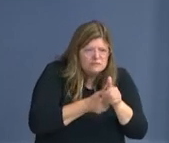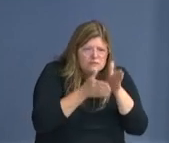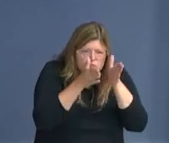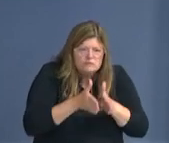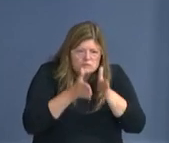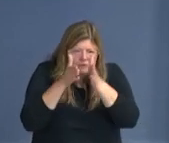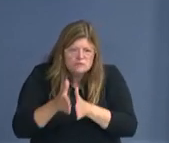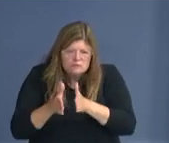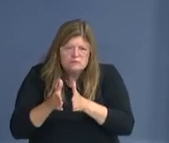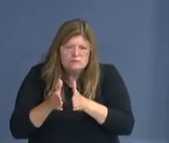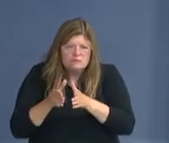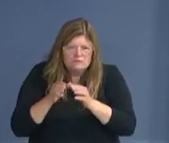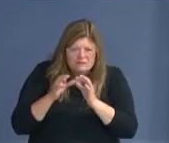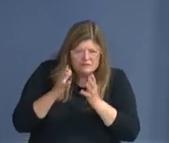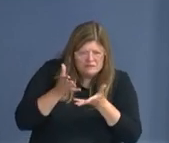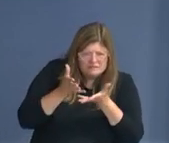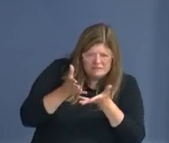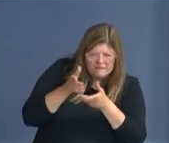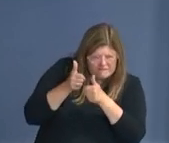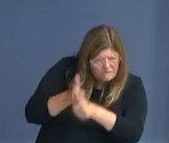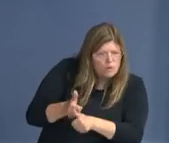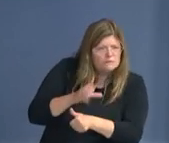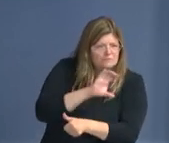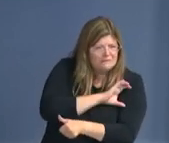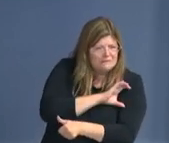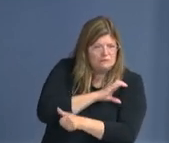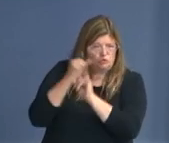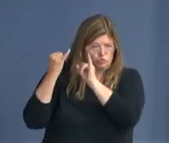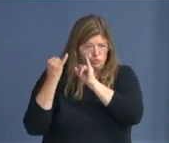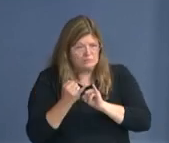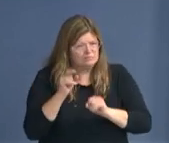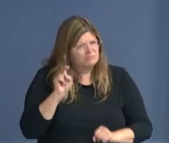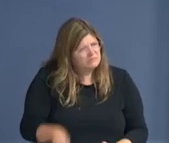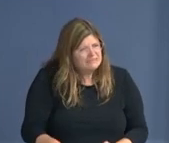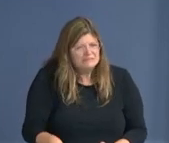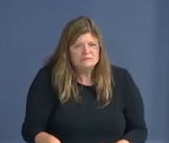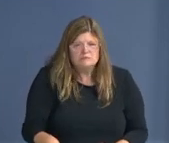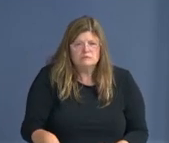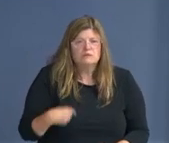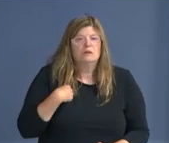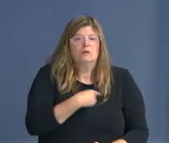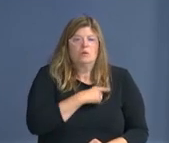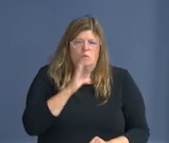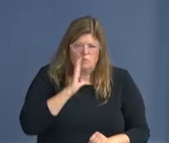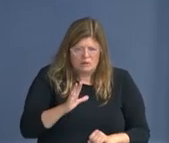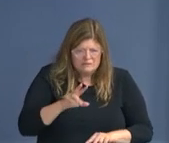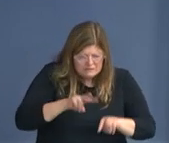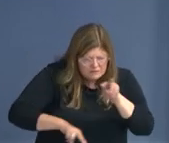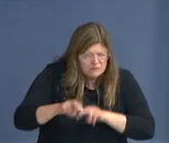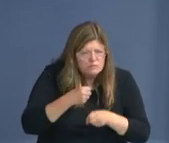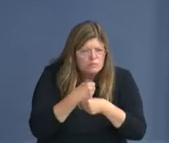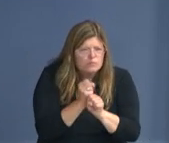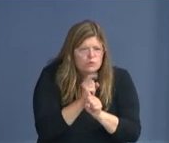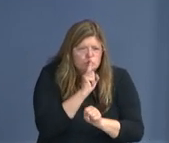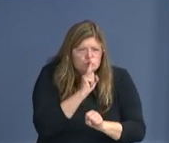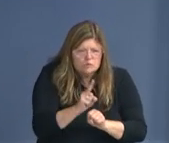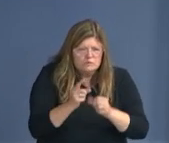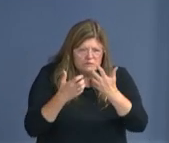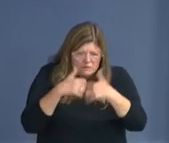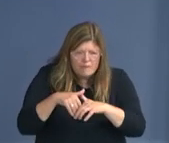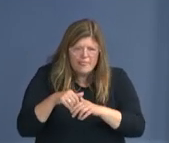our department investigates any use of force. So they will look at that closely. Okay.